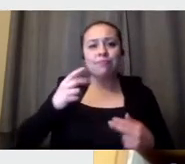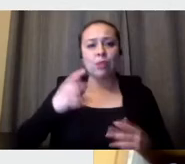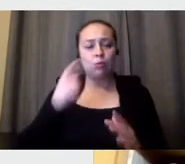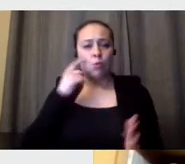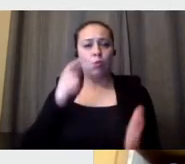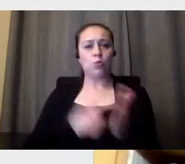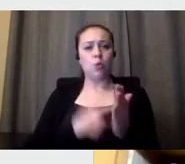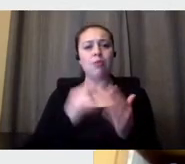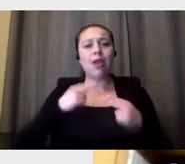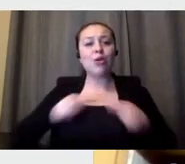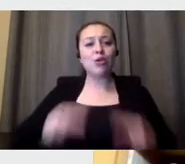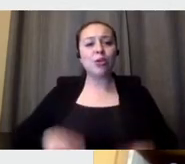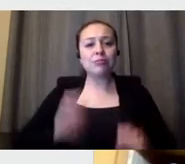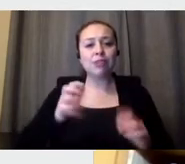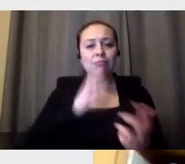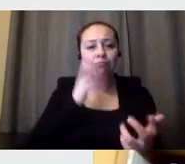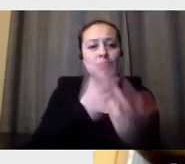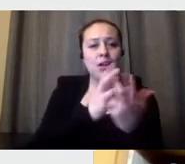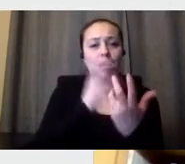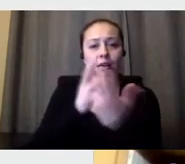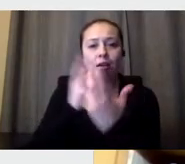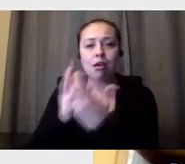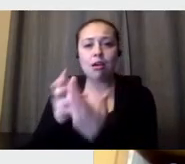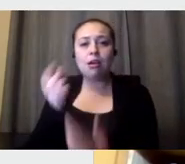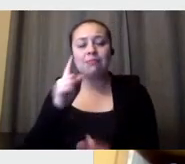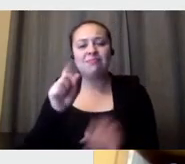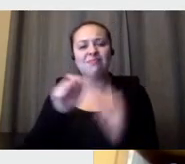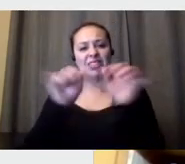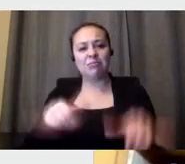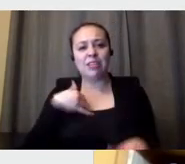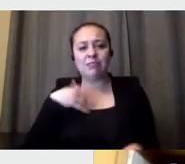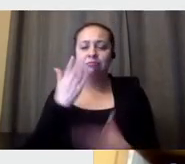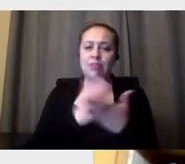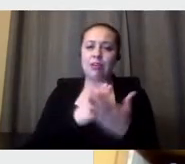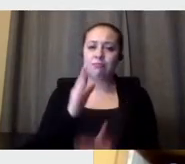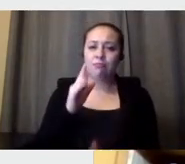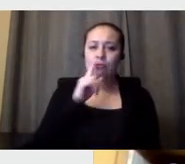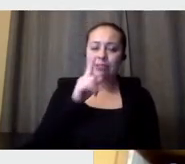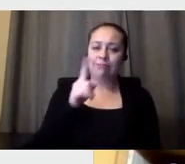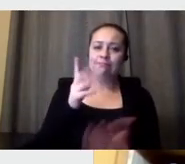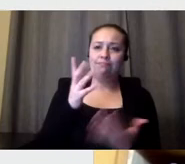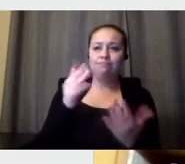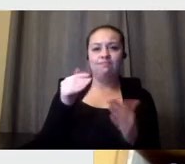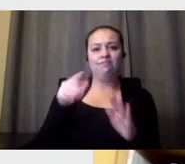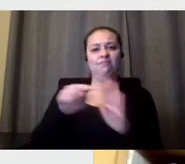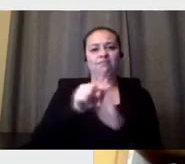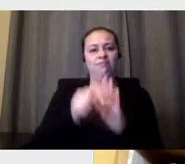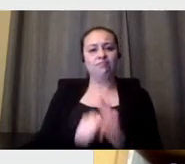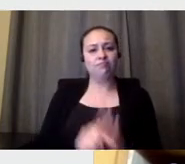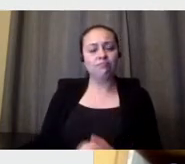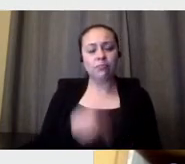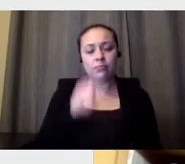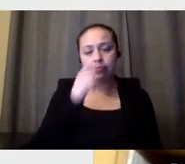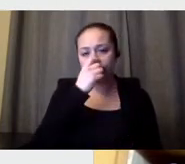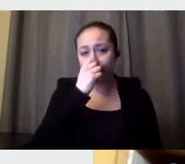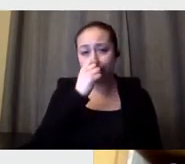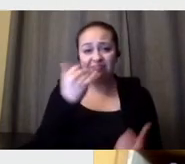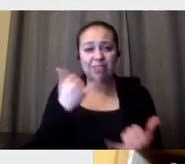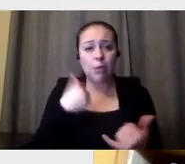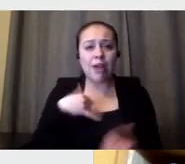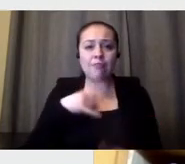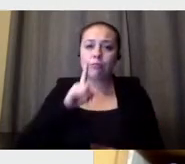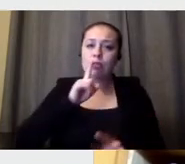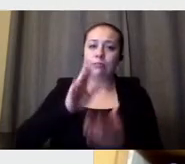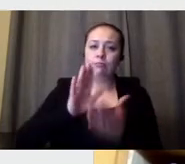our societies and systems have significant flaws. We are at a point when we need to have difficult discussions and to work to create a new